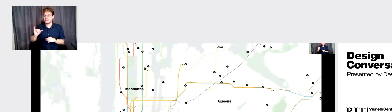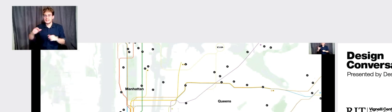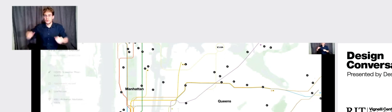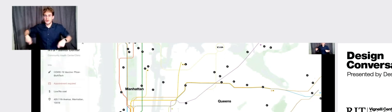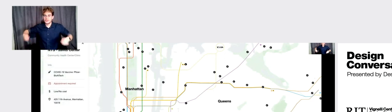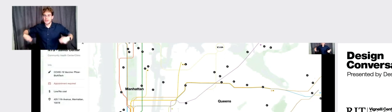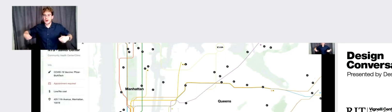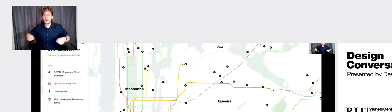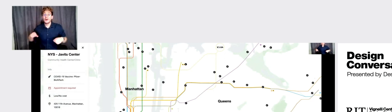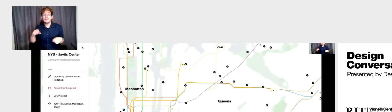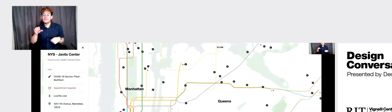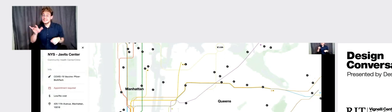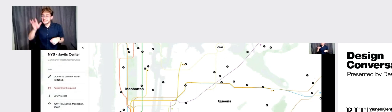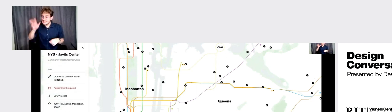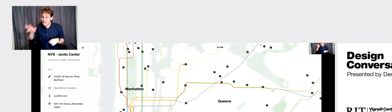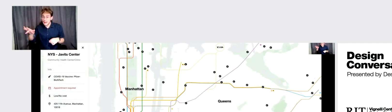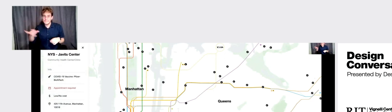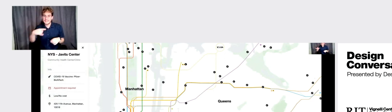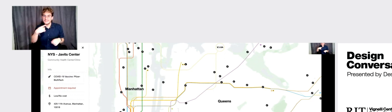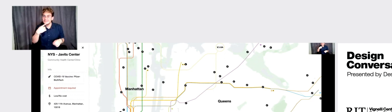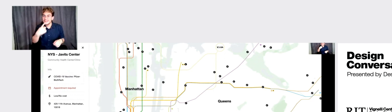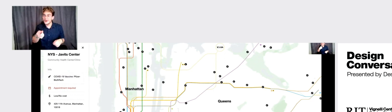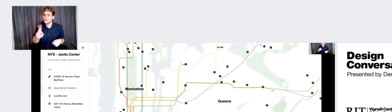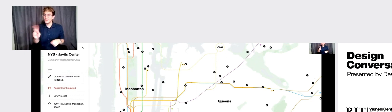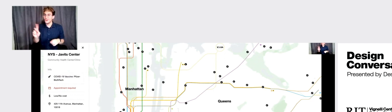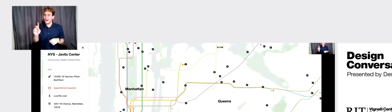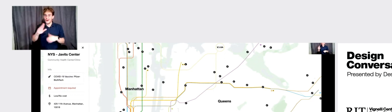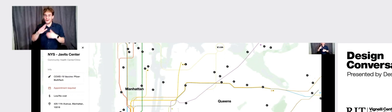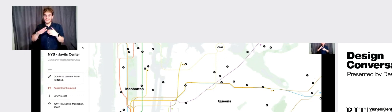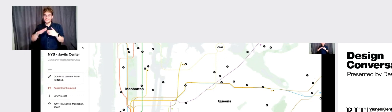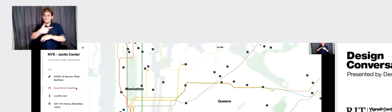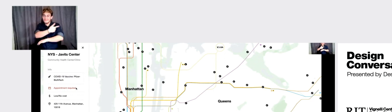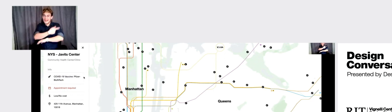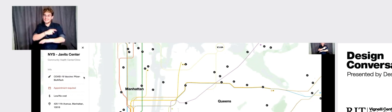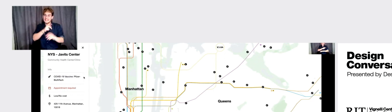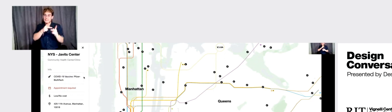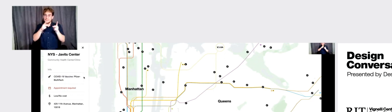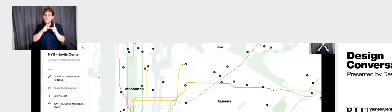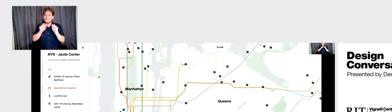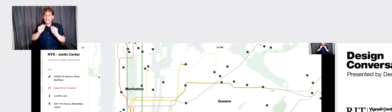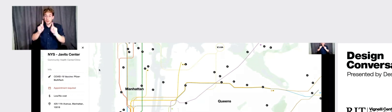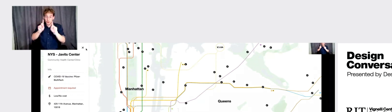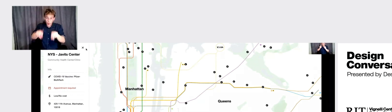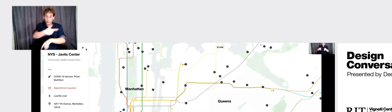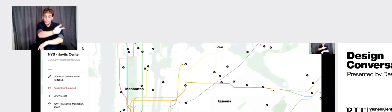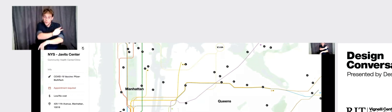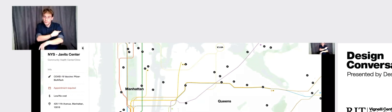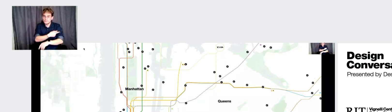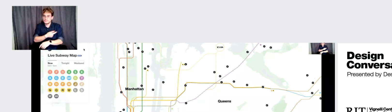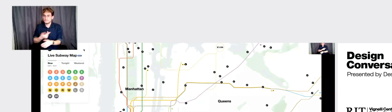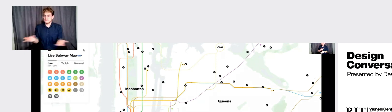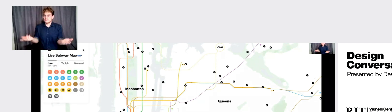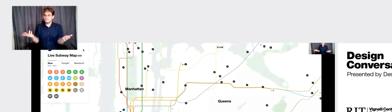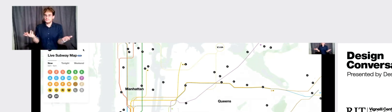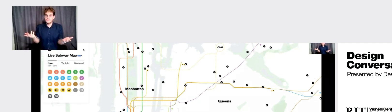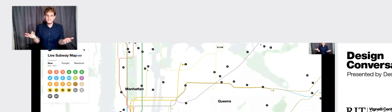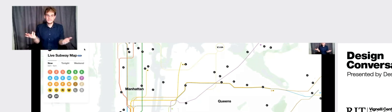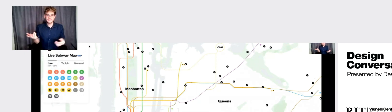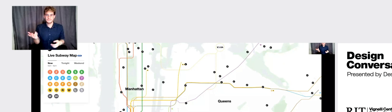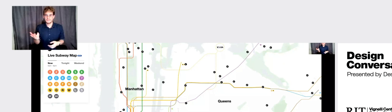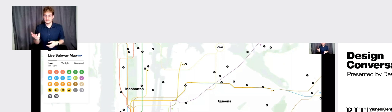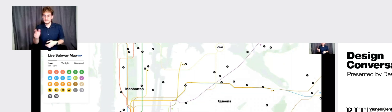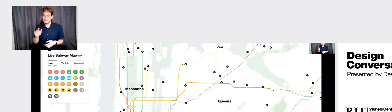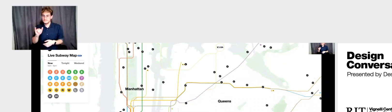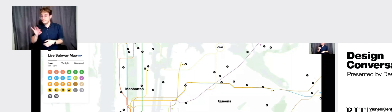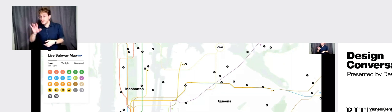there, uh, and then you, you, you maps in shows in the map, all the spots you can go, um, uh, you know, take a shot. And if you tap